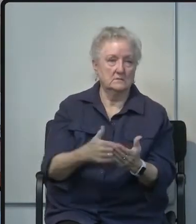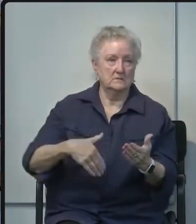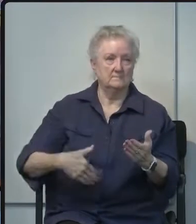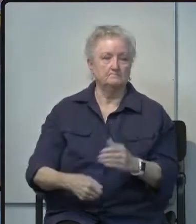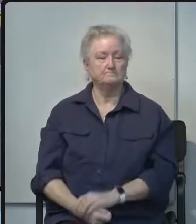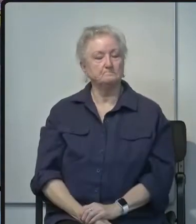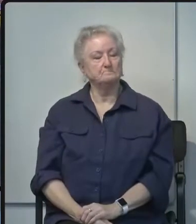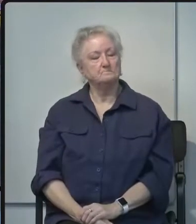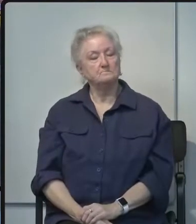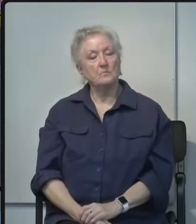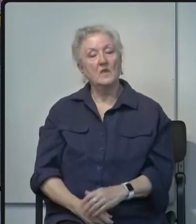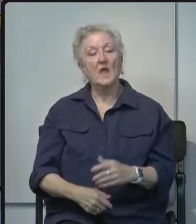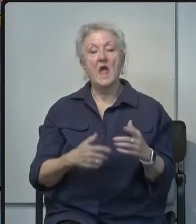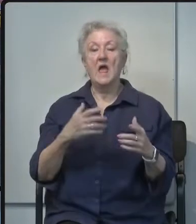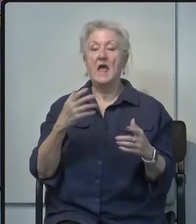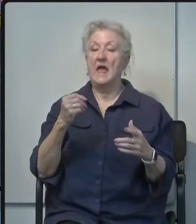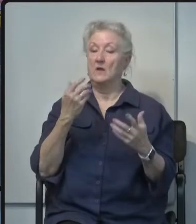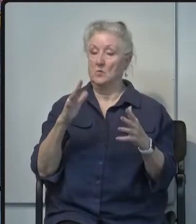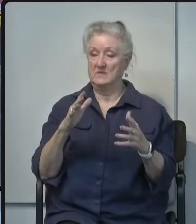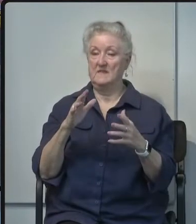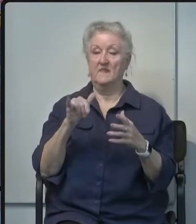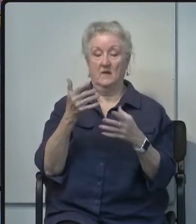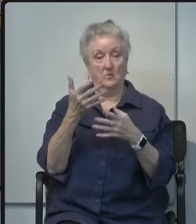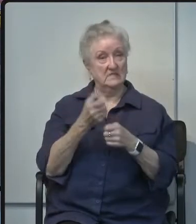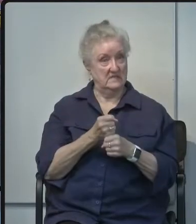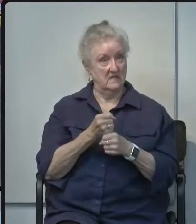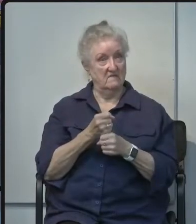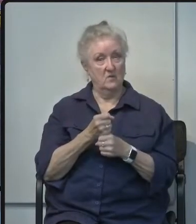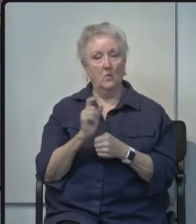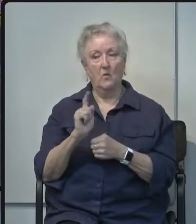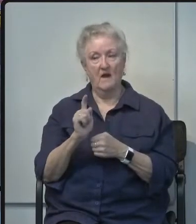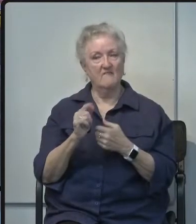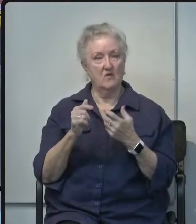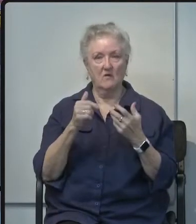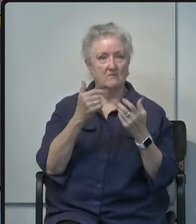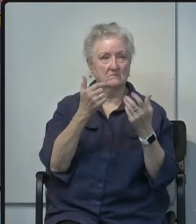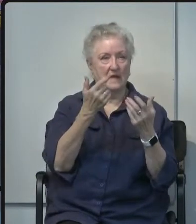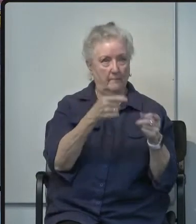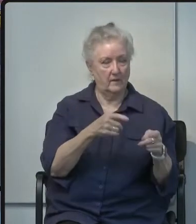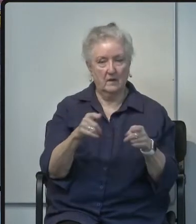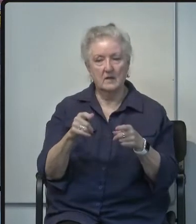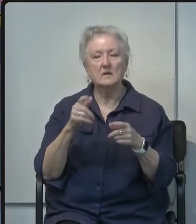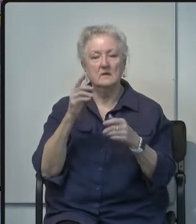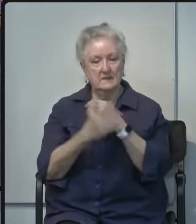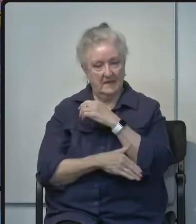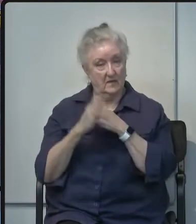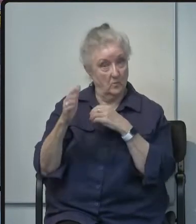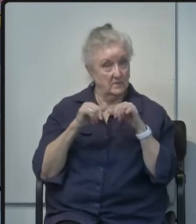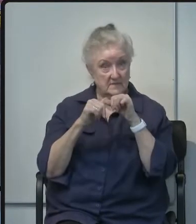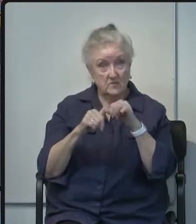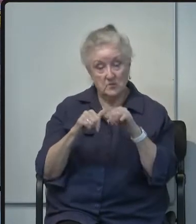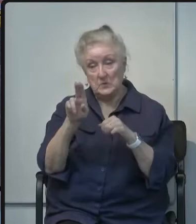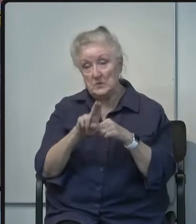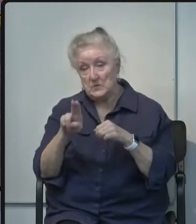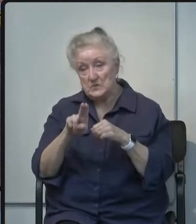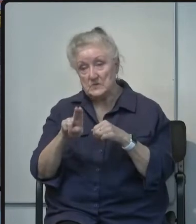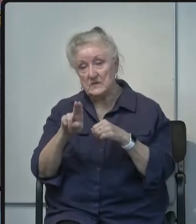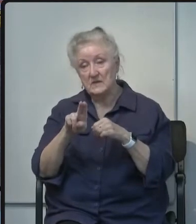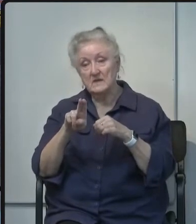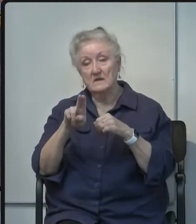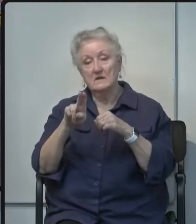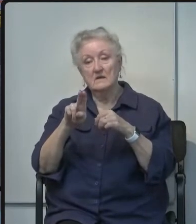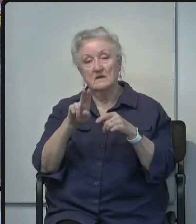okay and then once that shipment is received whenever that may be will the county continue to utilize the ventura